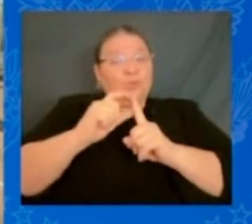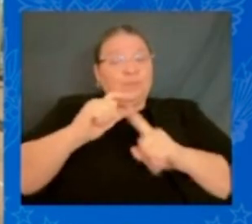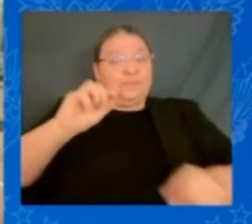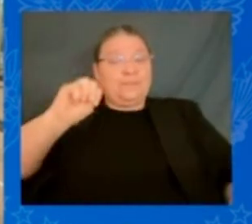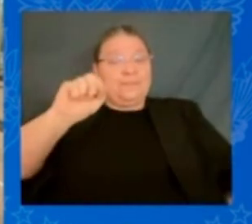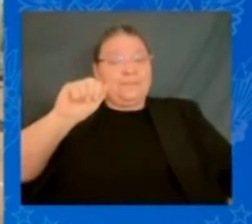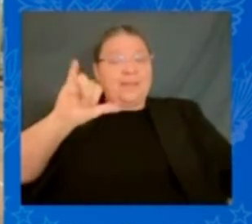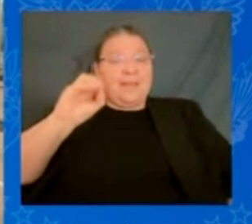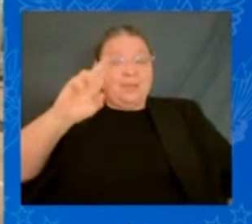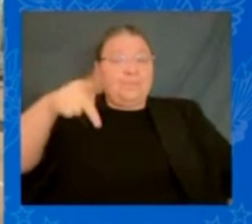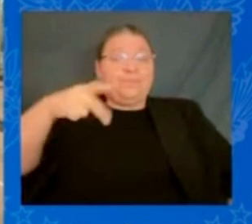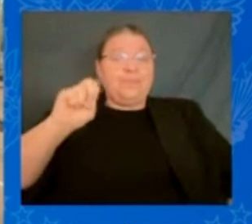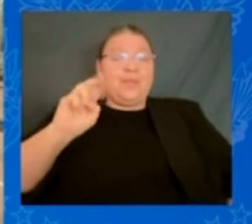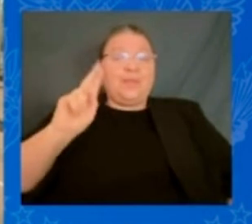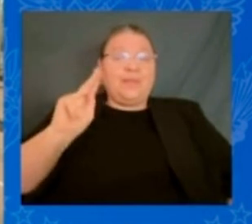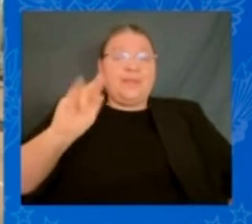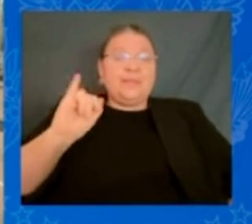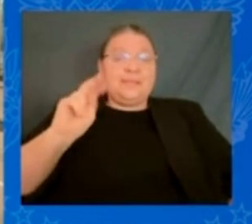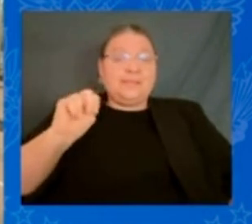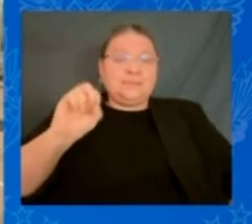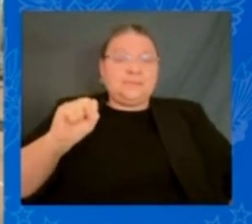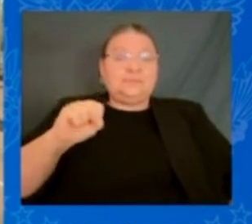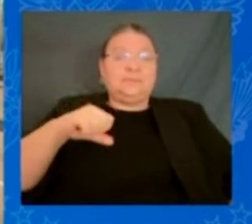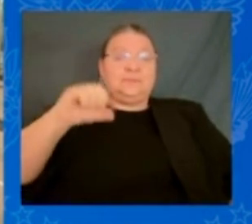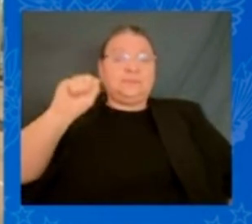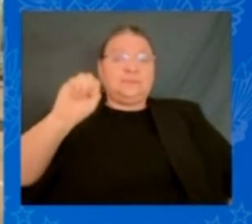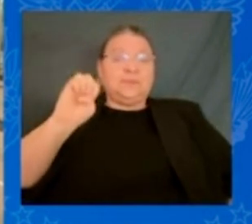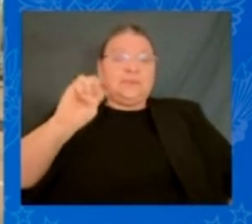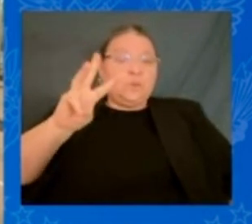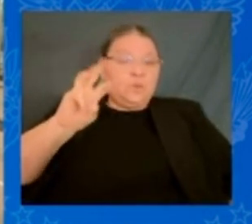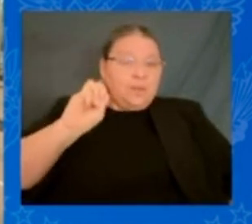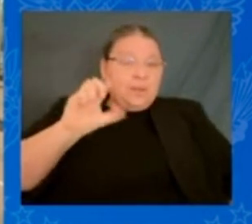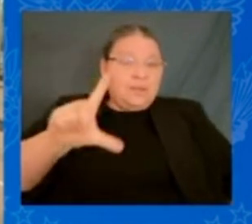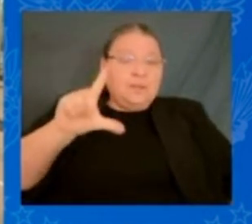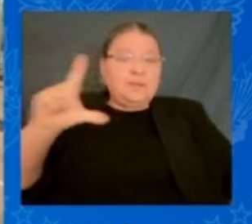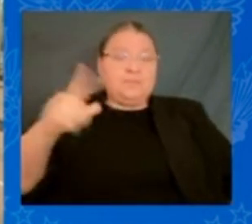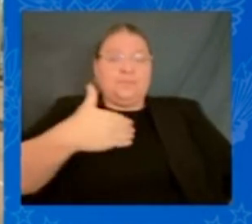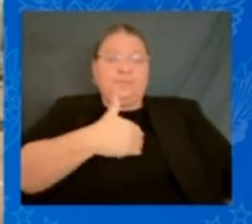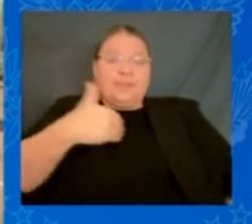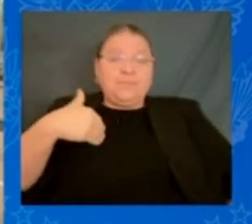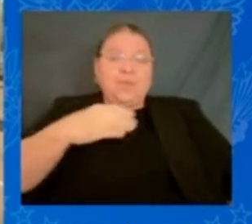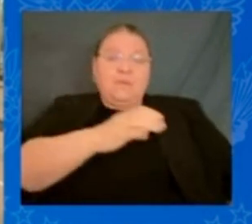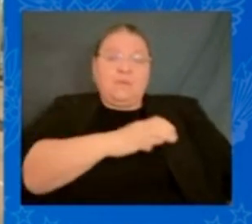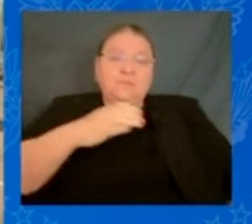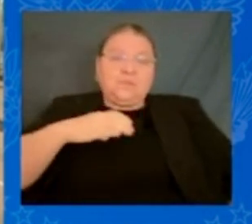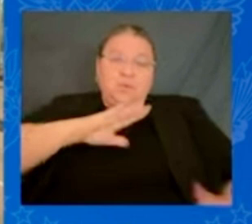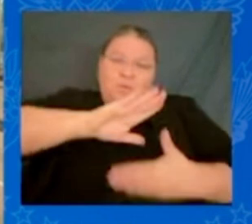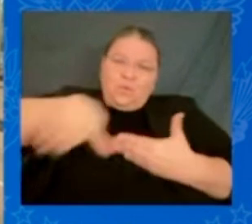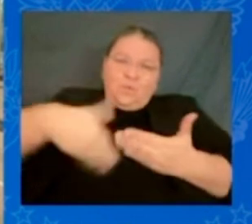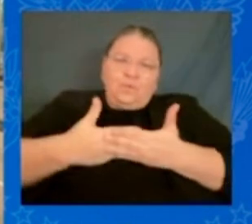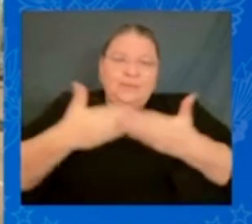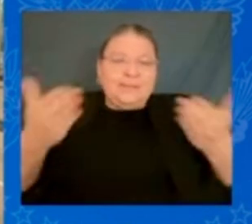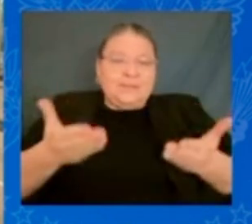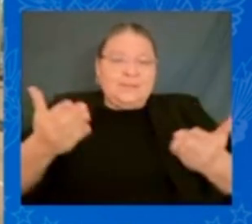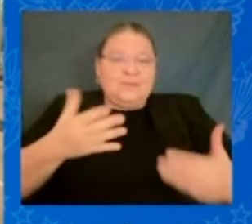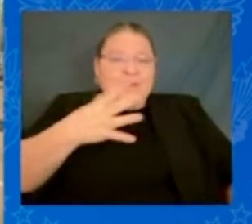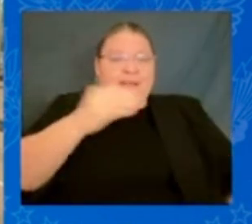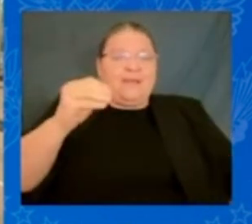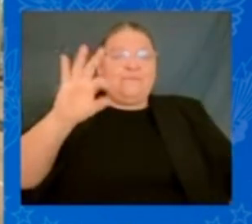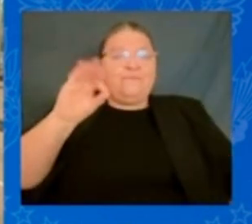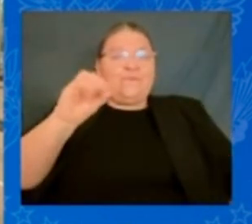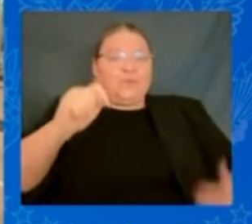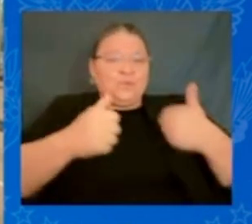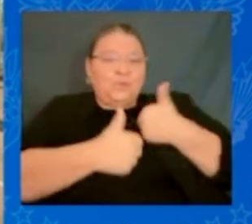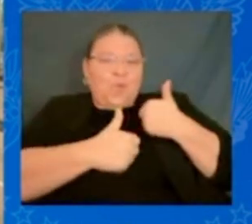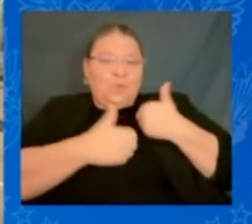members of Congress, all of you who are here, Charles Maudlin and all of the foot soldiers of Selma. Distinguished guests, where